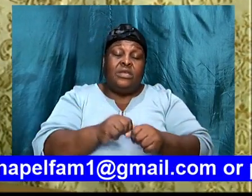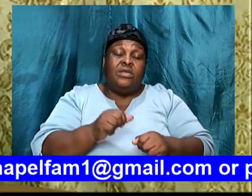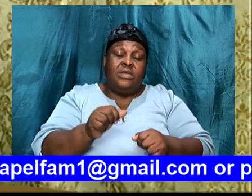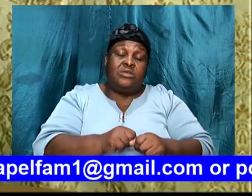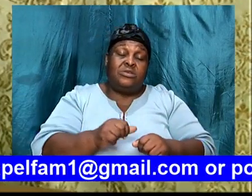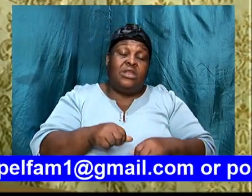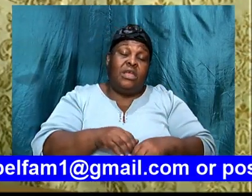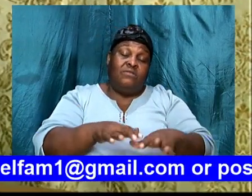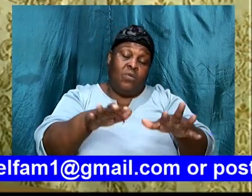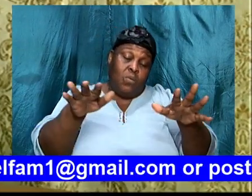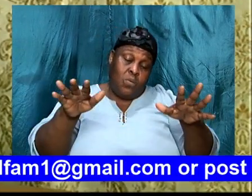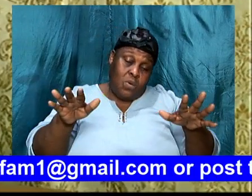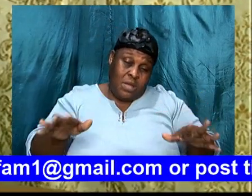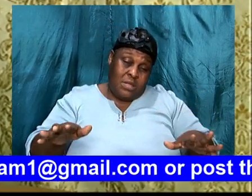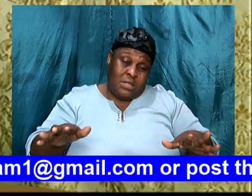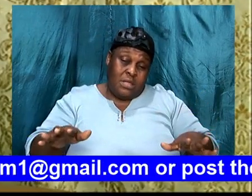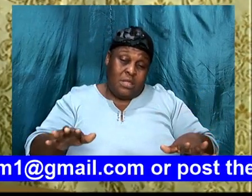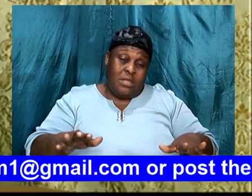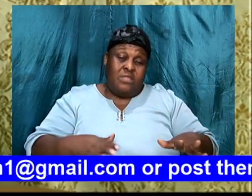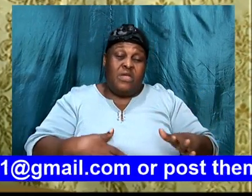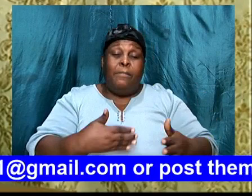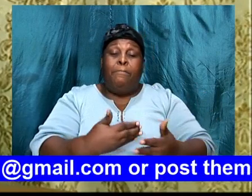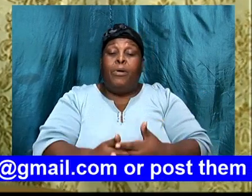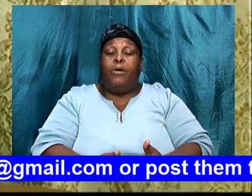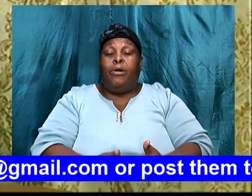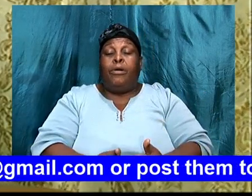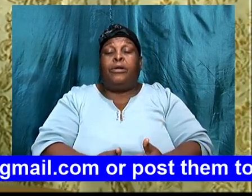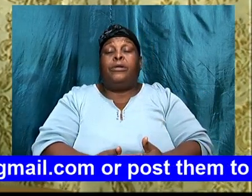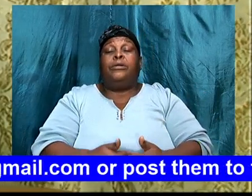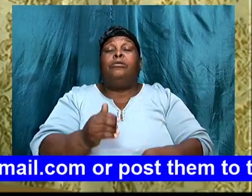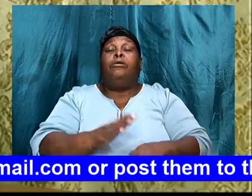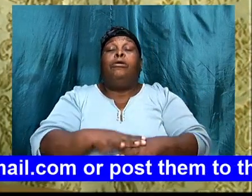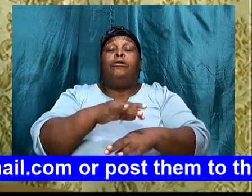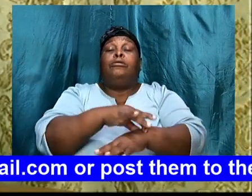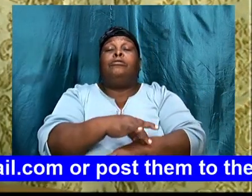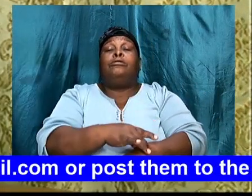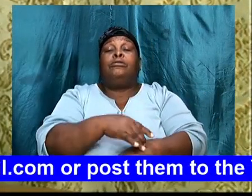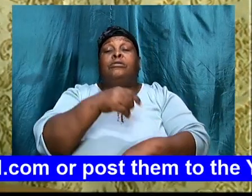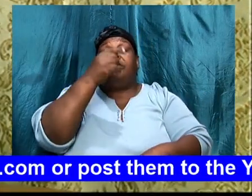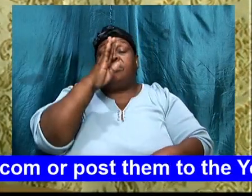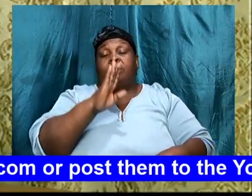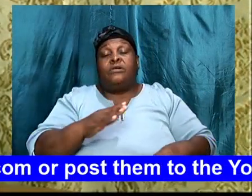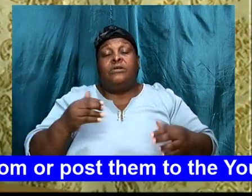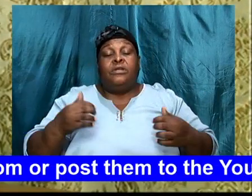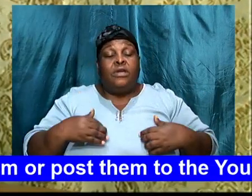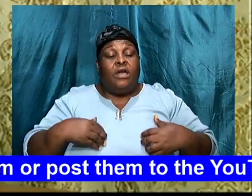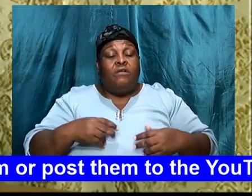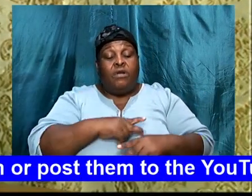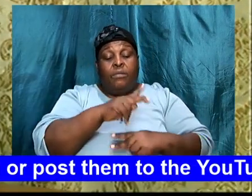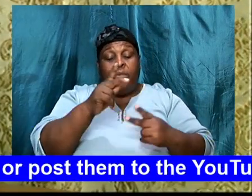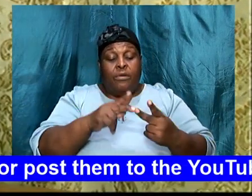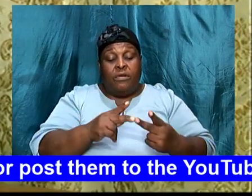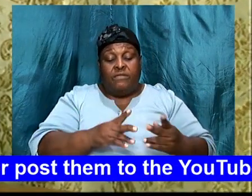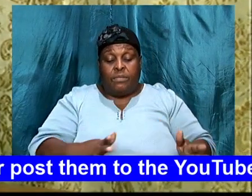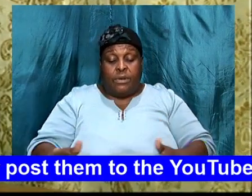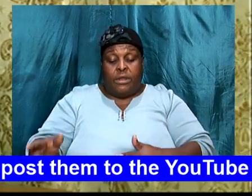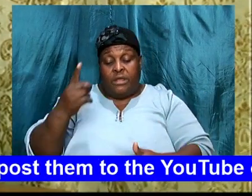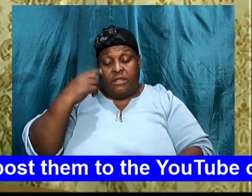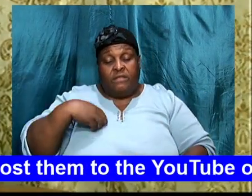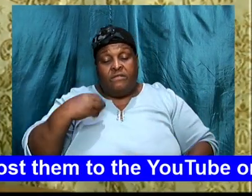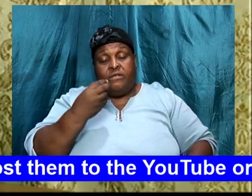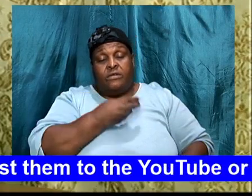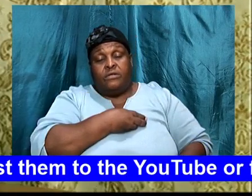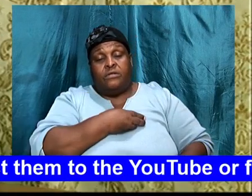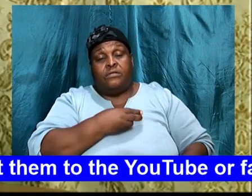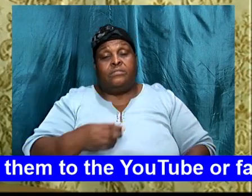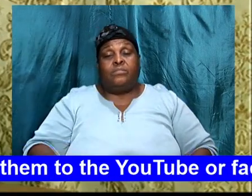comes on the face, of the earth, God has, a perfect plan, a perfect will, for us, his plan, that